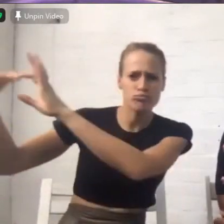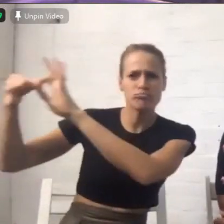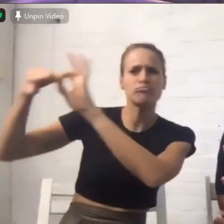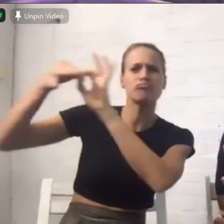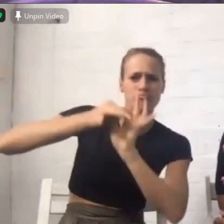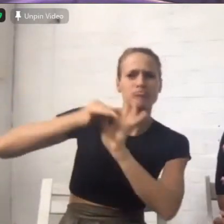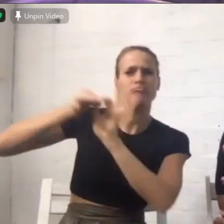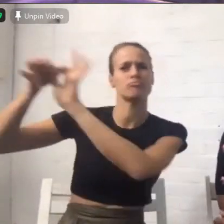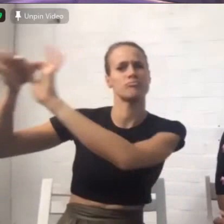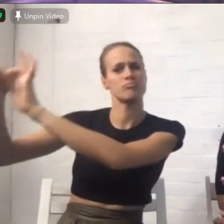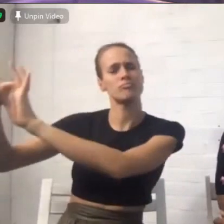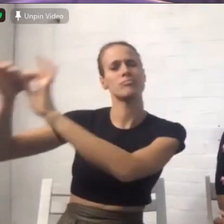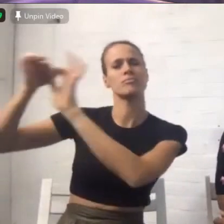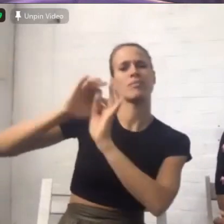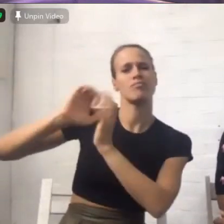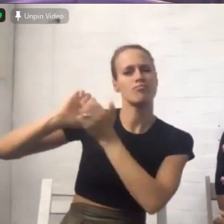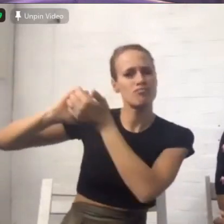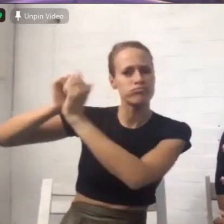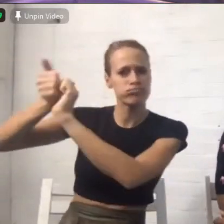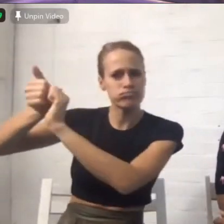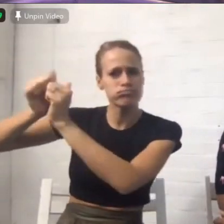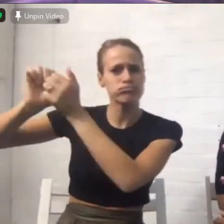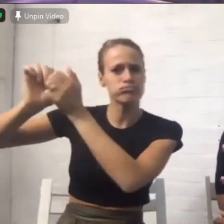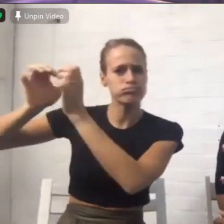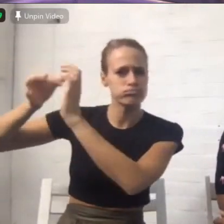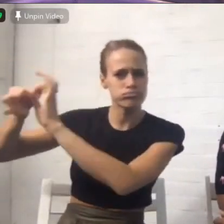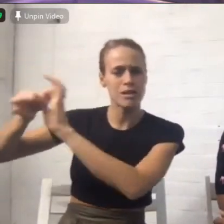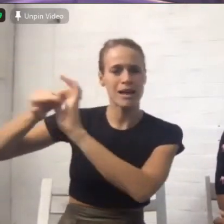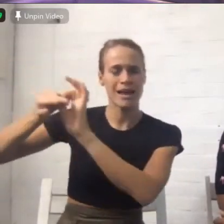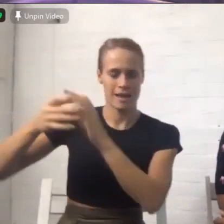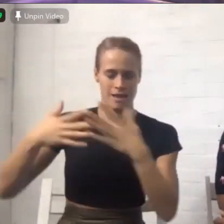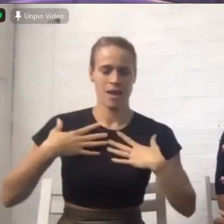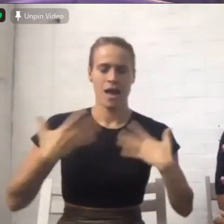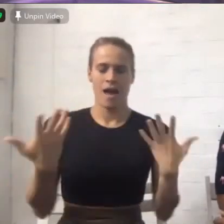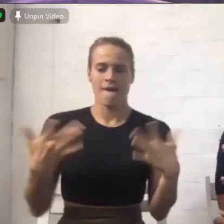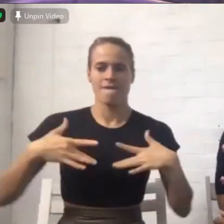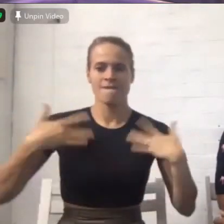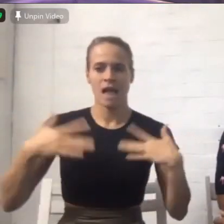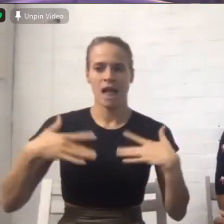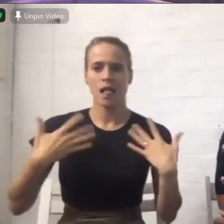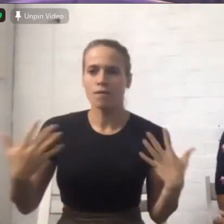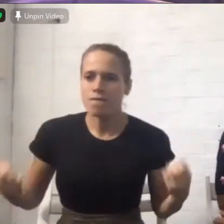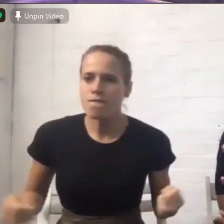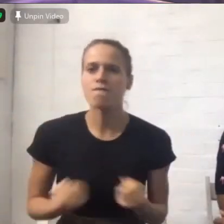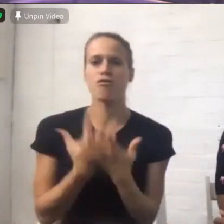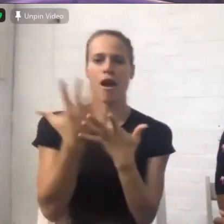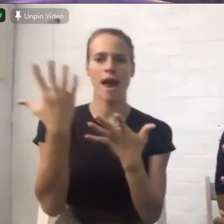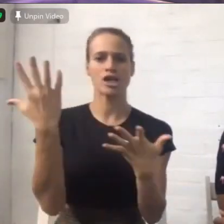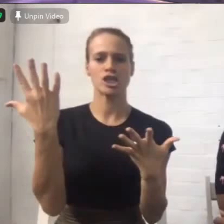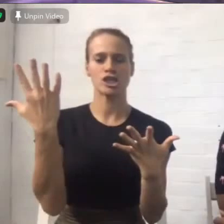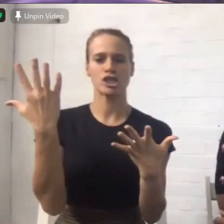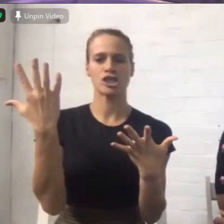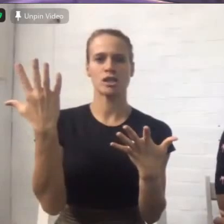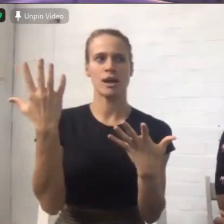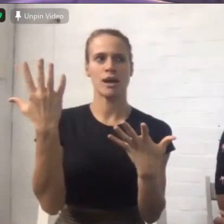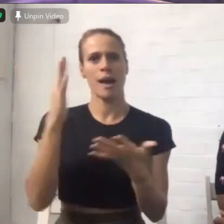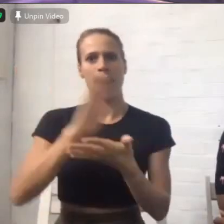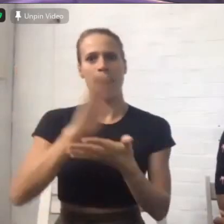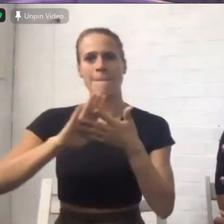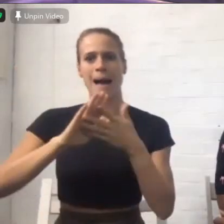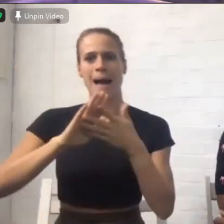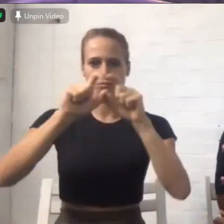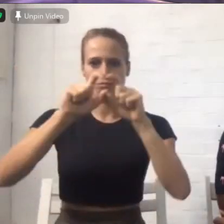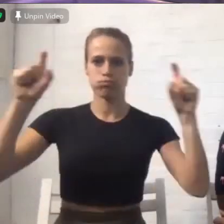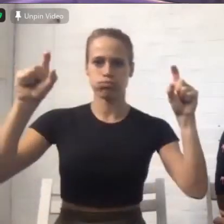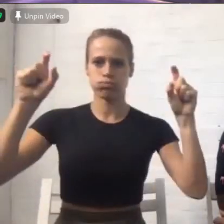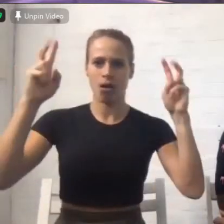I've been very stirred in my heart afresh about the great I am statements. You know, when we were